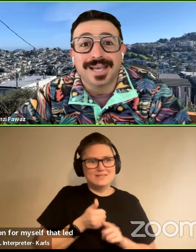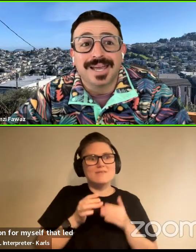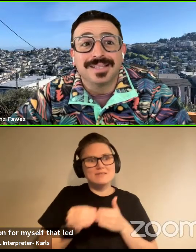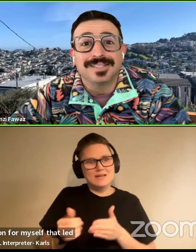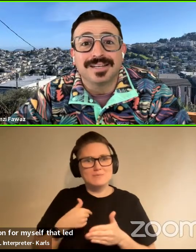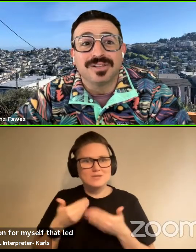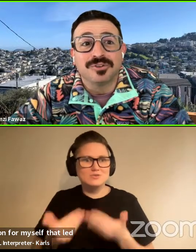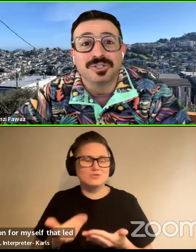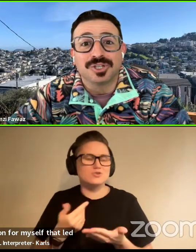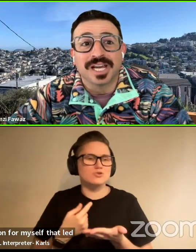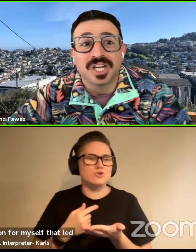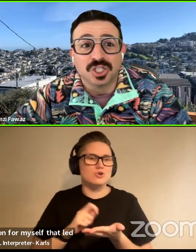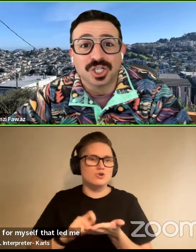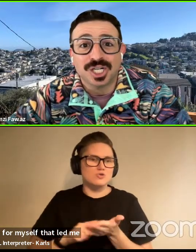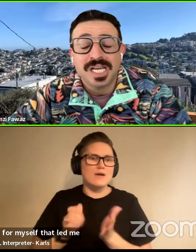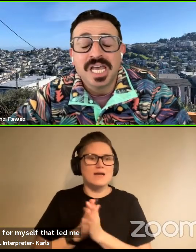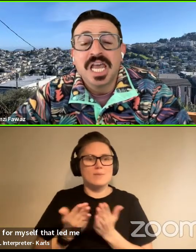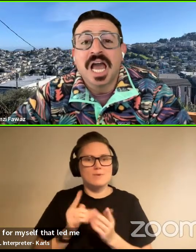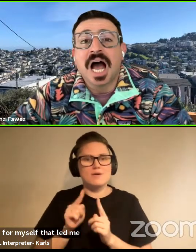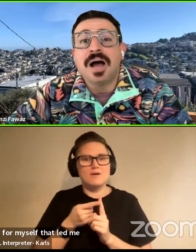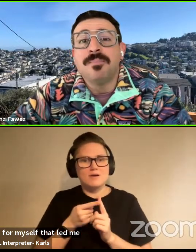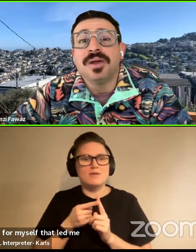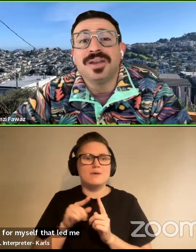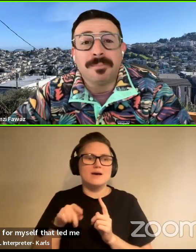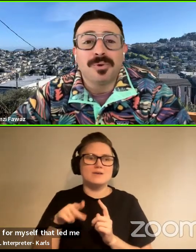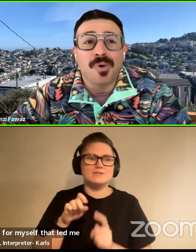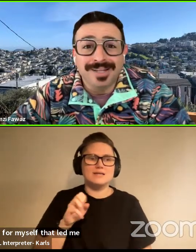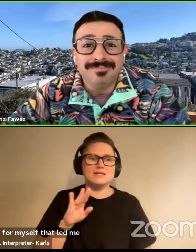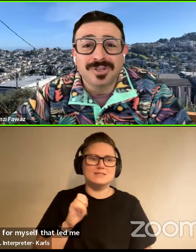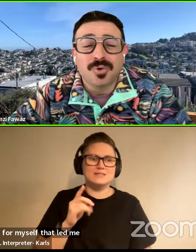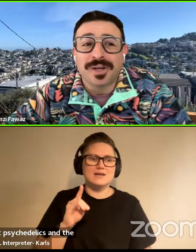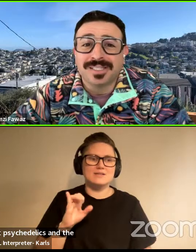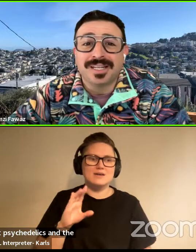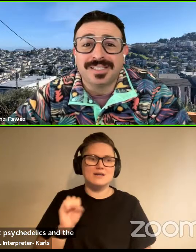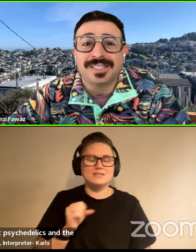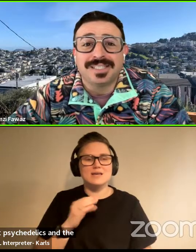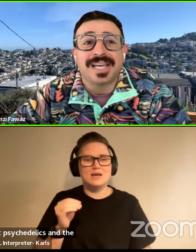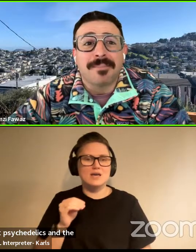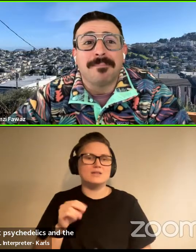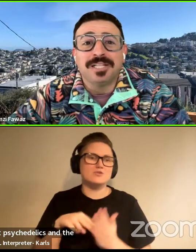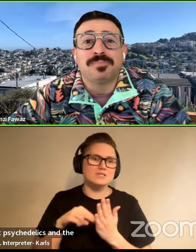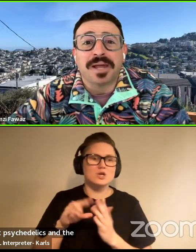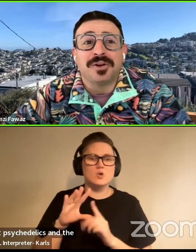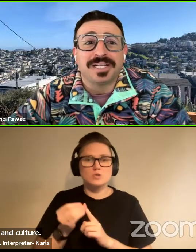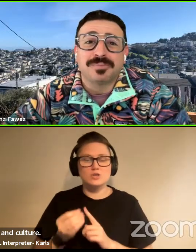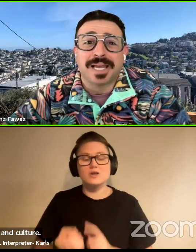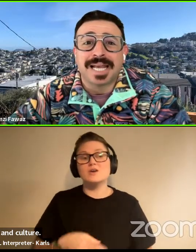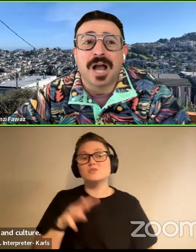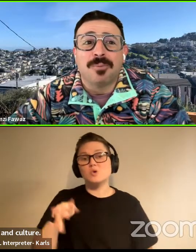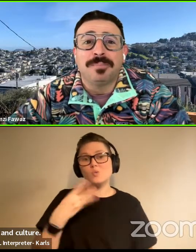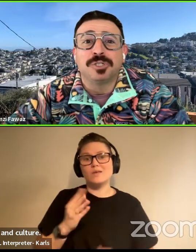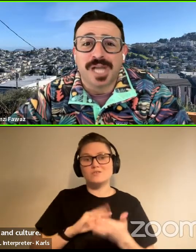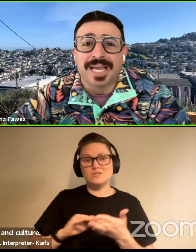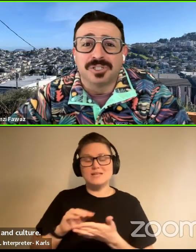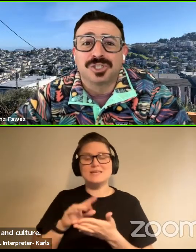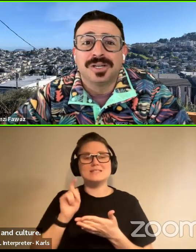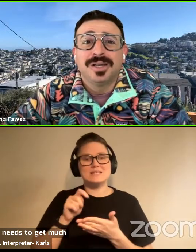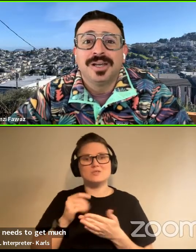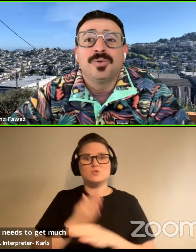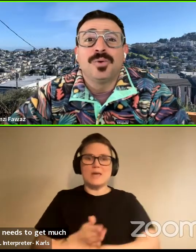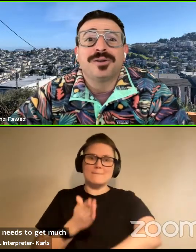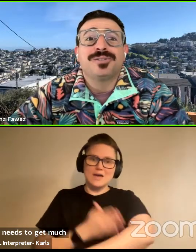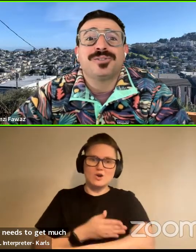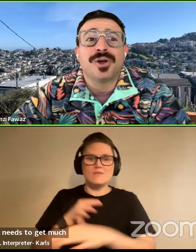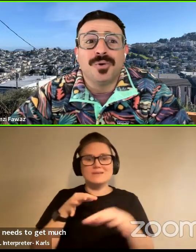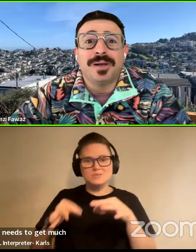psychedelics and the study of literature and culture. Um, number one, queer studies needs to get much better at explaining how people change.